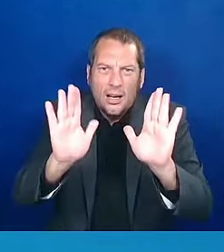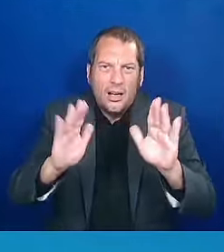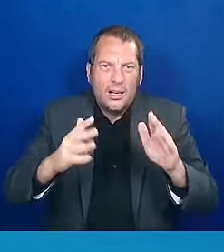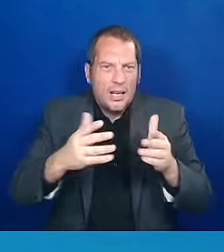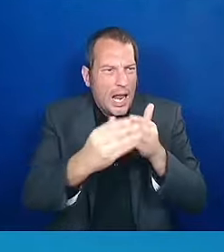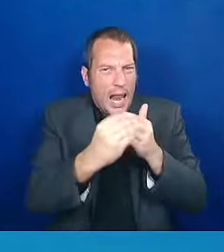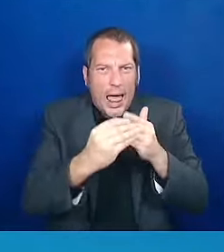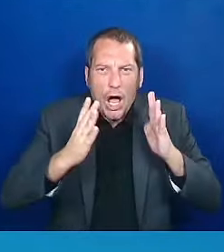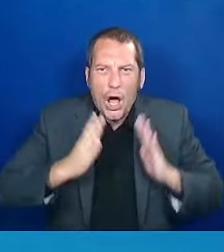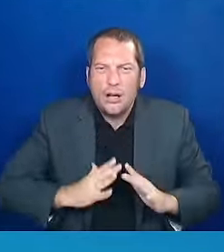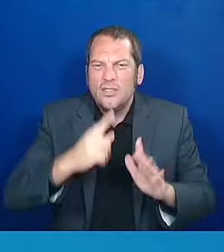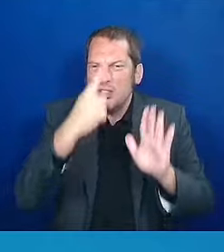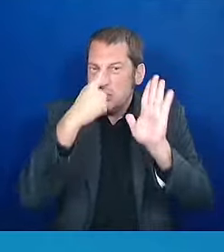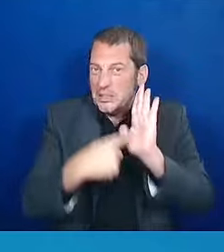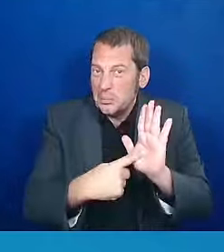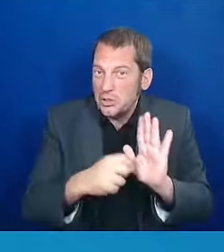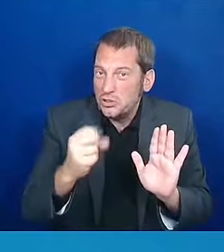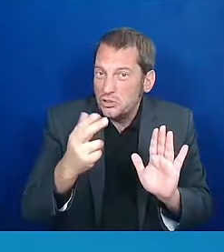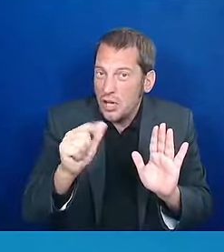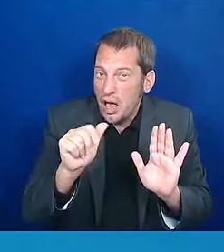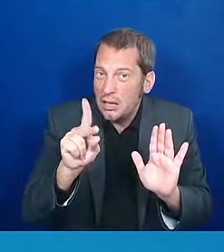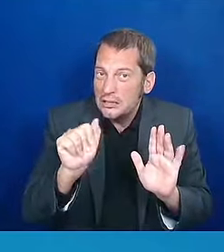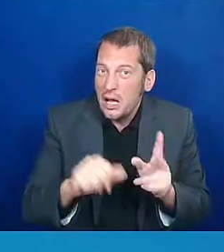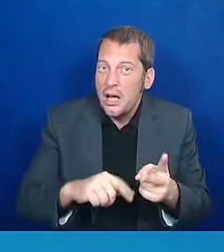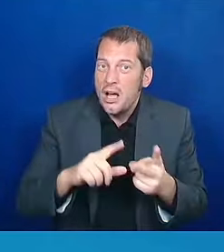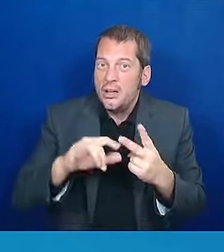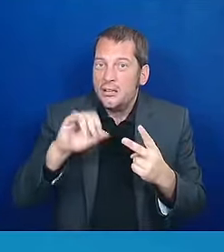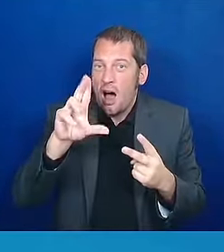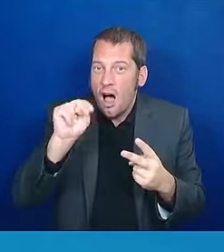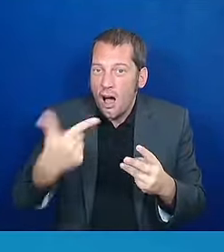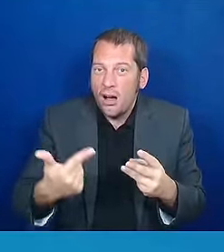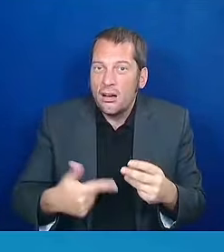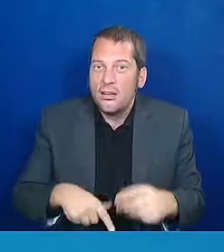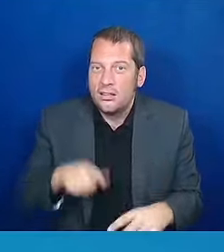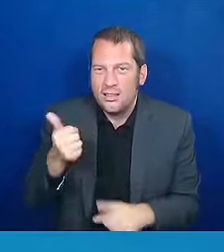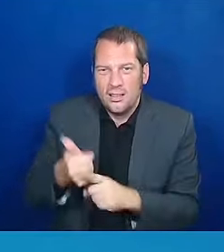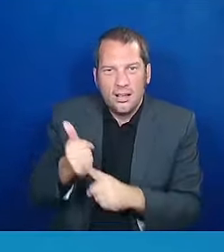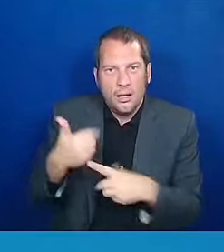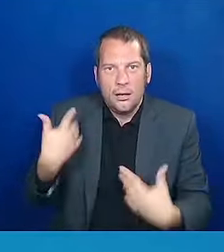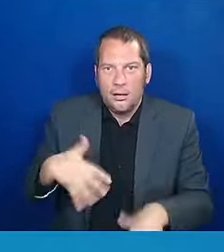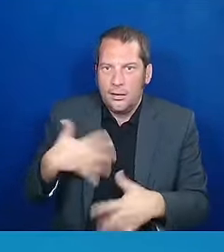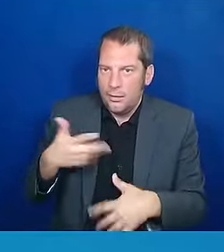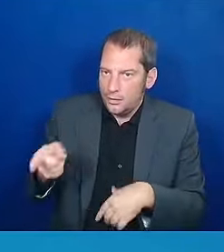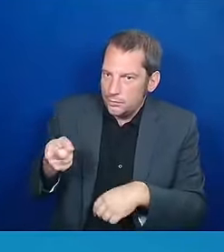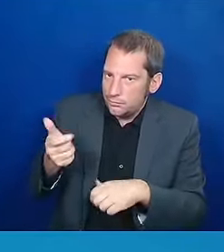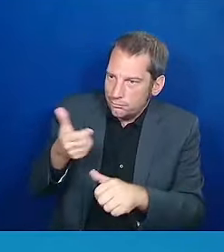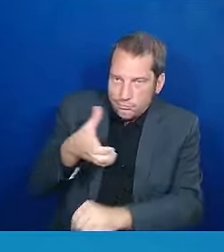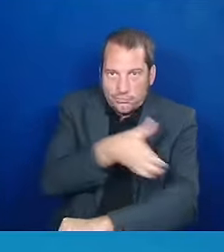who is the head of the most powerful Office of Management and Budget. She controls the money.